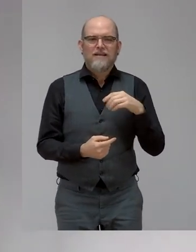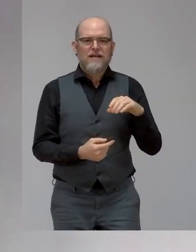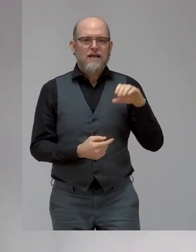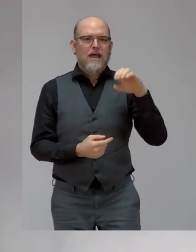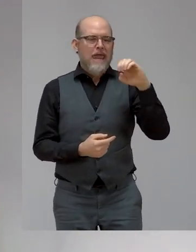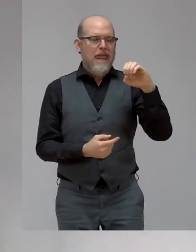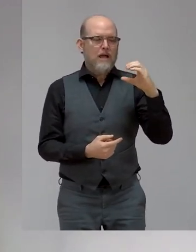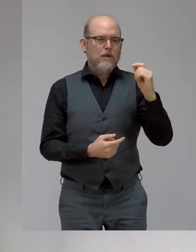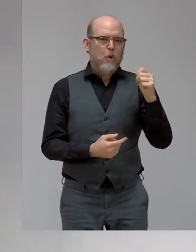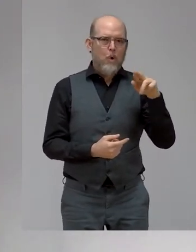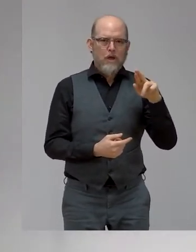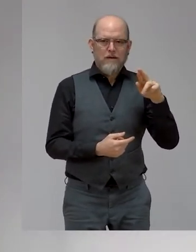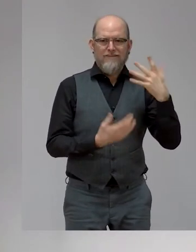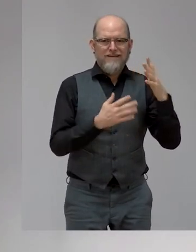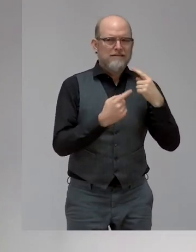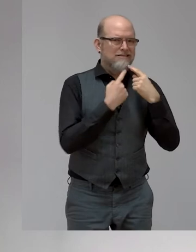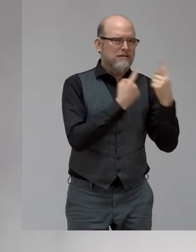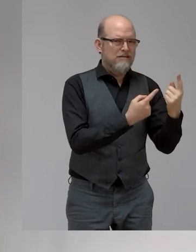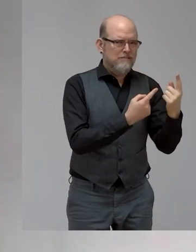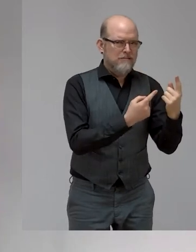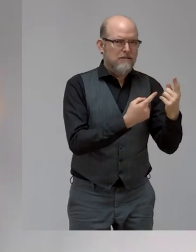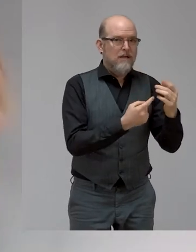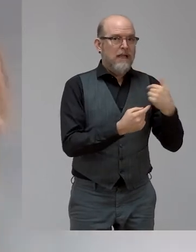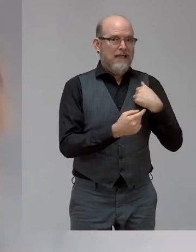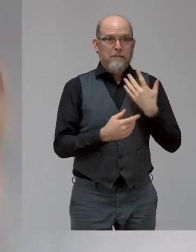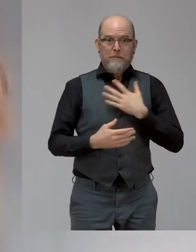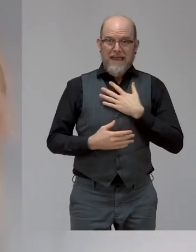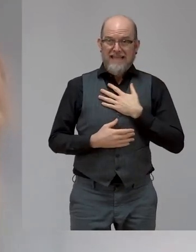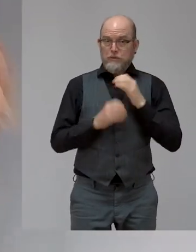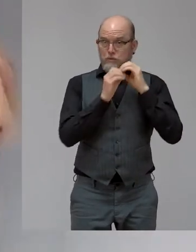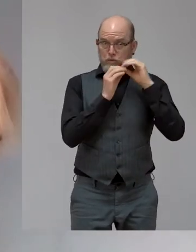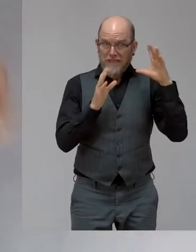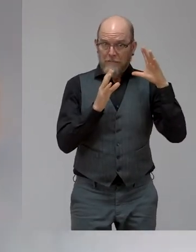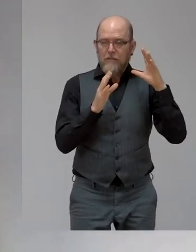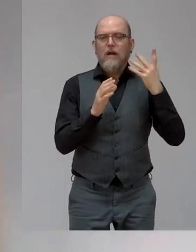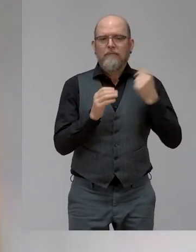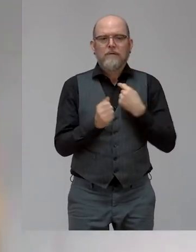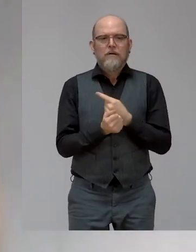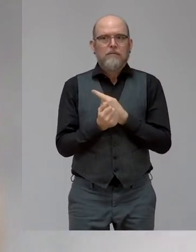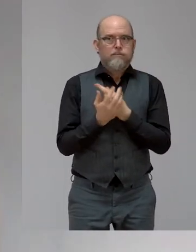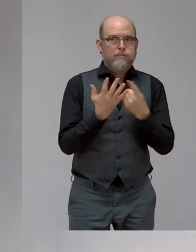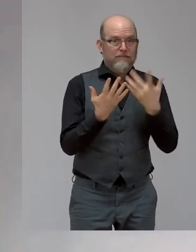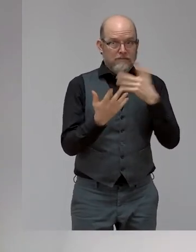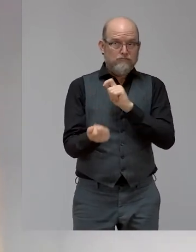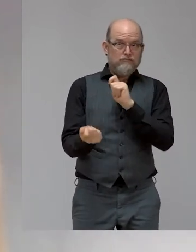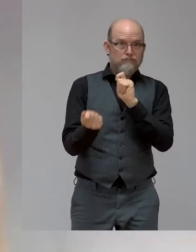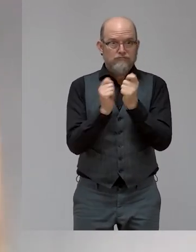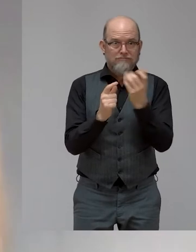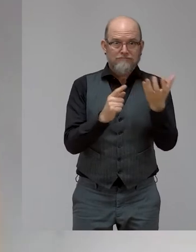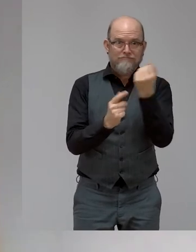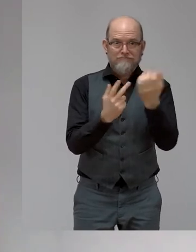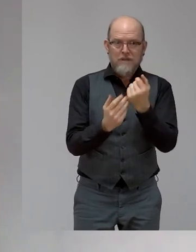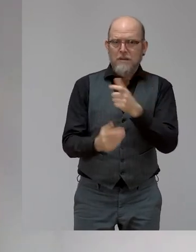I've pretty much fulfilled a huge amount of my dreams that everybody said that were impossible for lots of reasons. The Valuable 500,